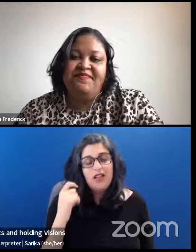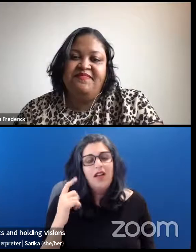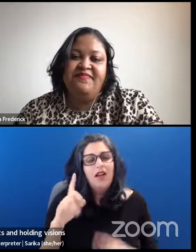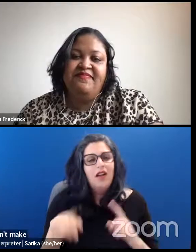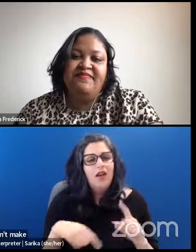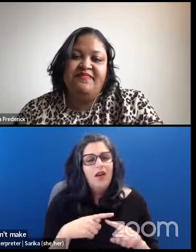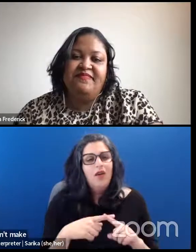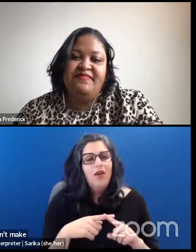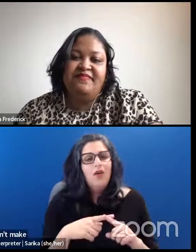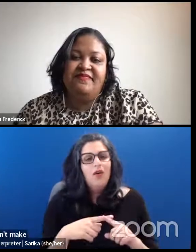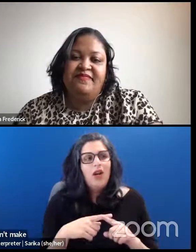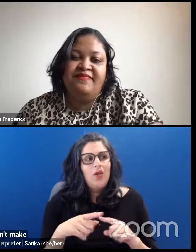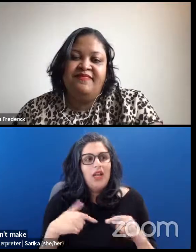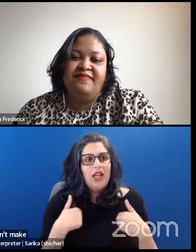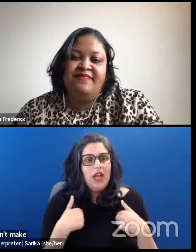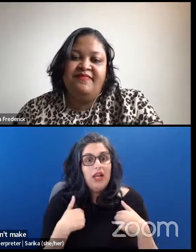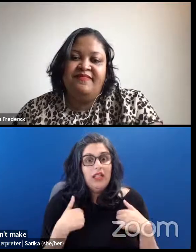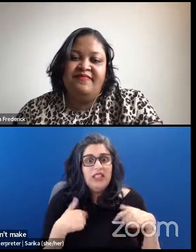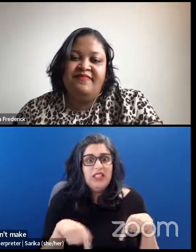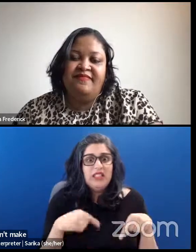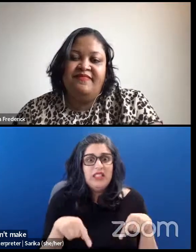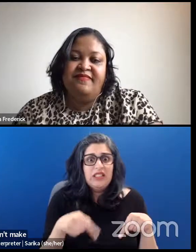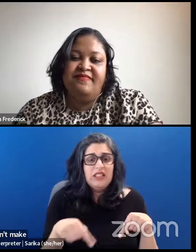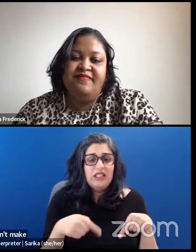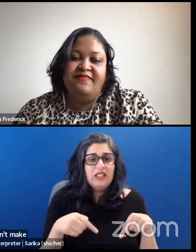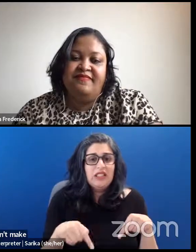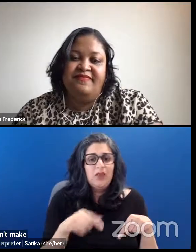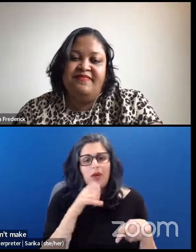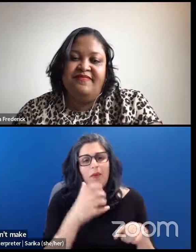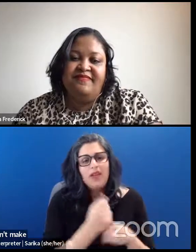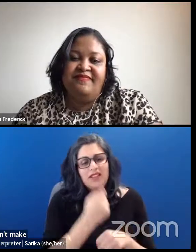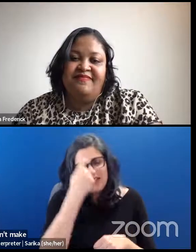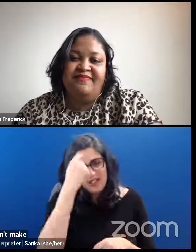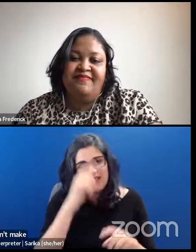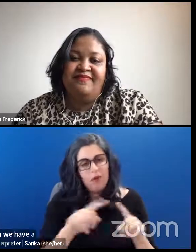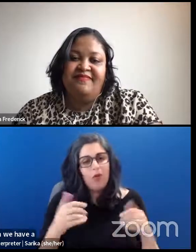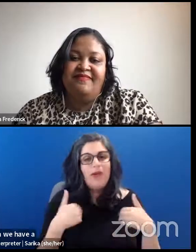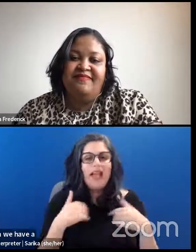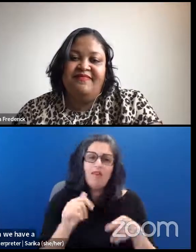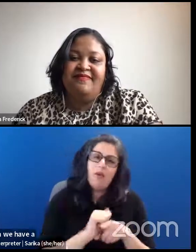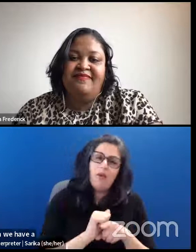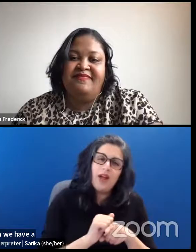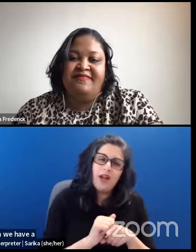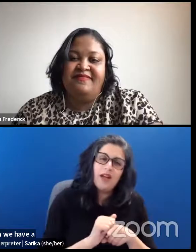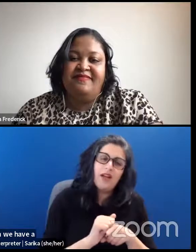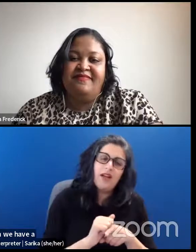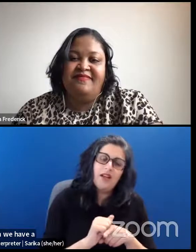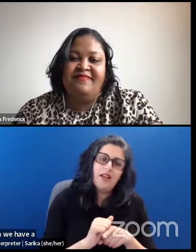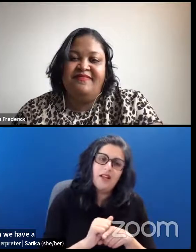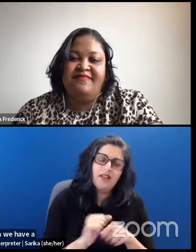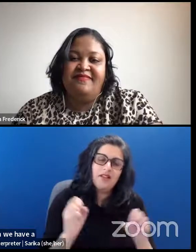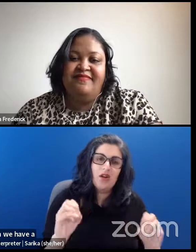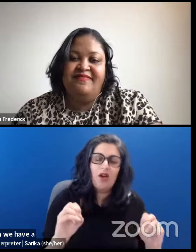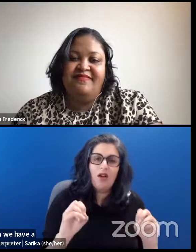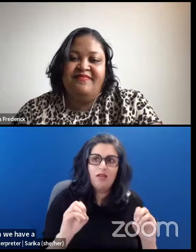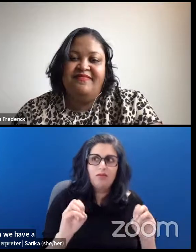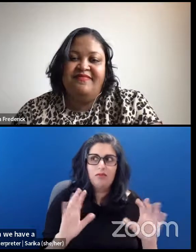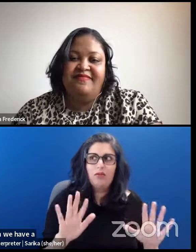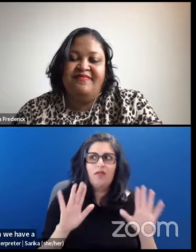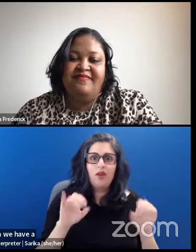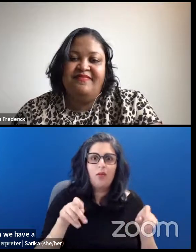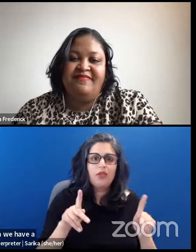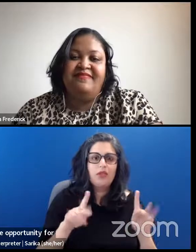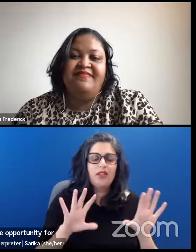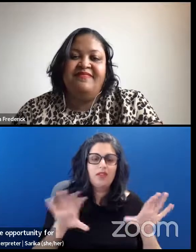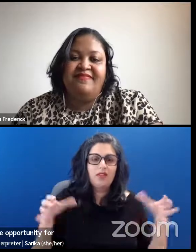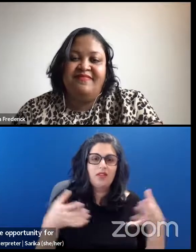have a practice, um, counsel is a incredible opportunity for a group to come together and, you know, what's your